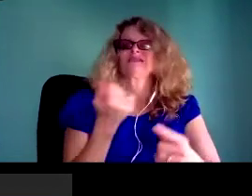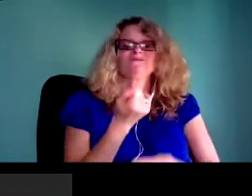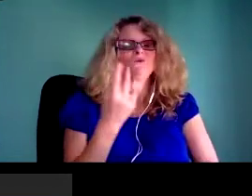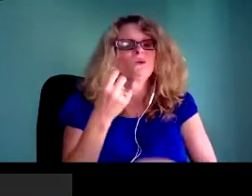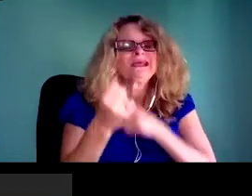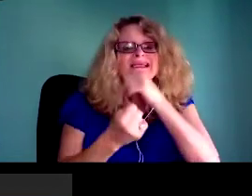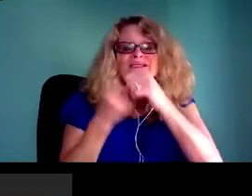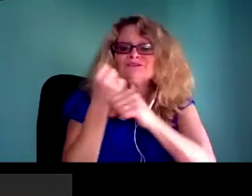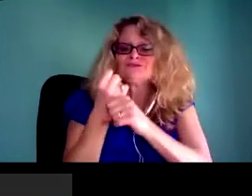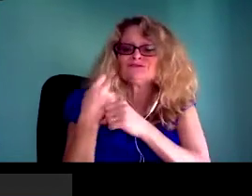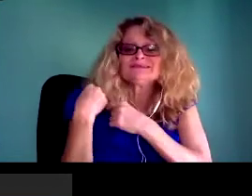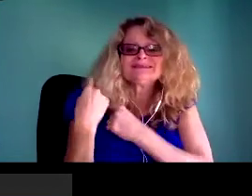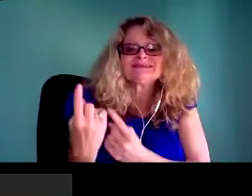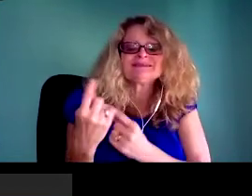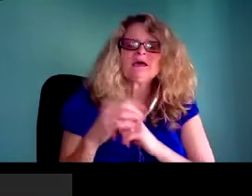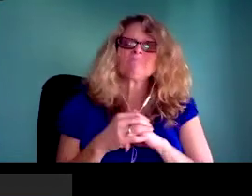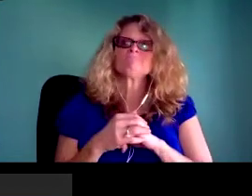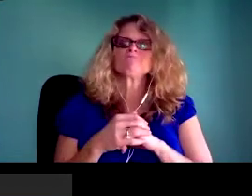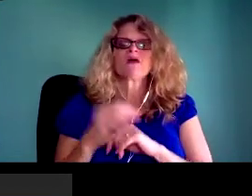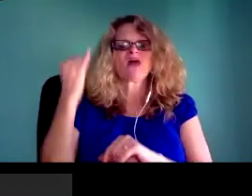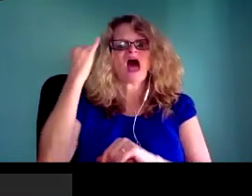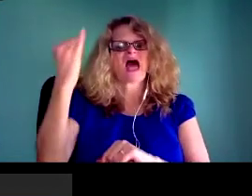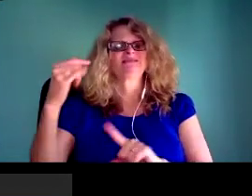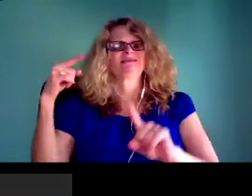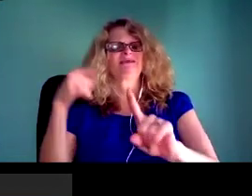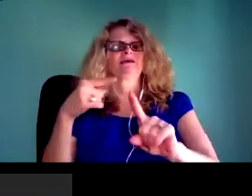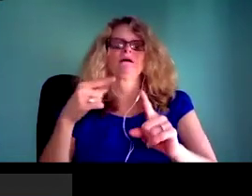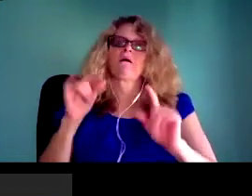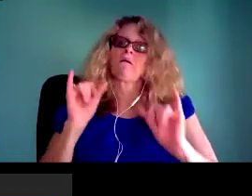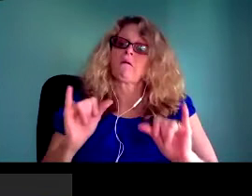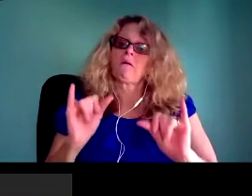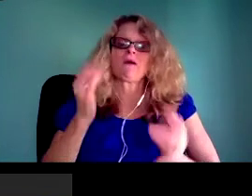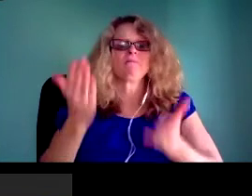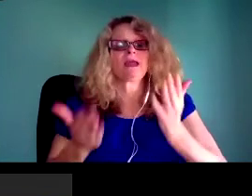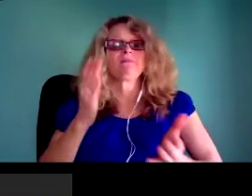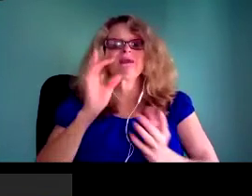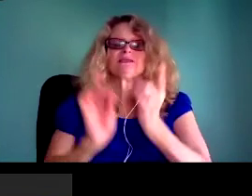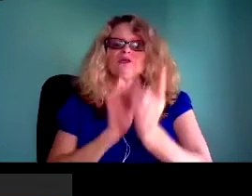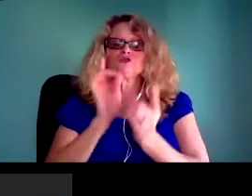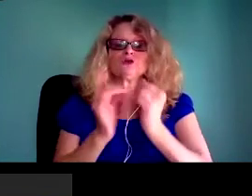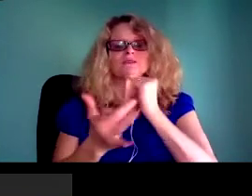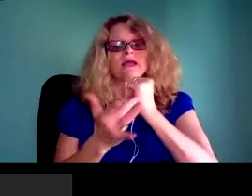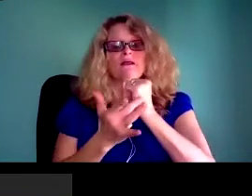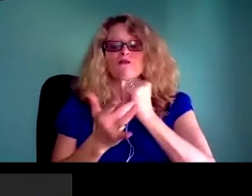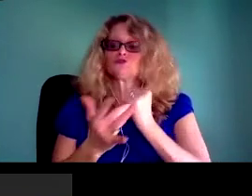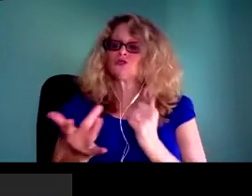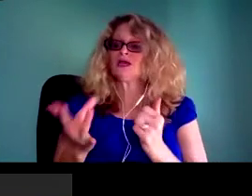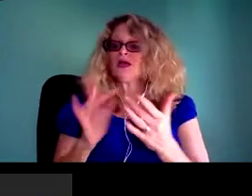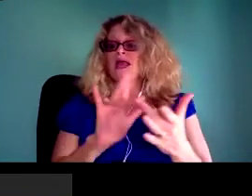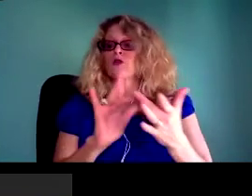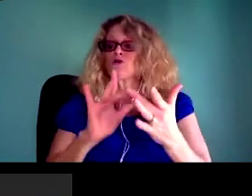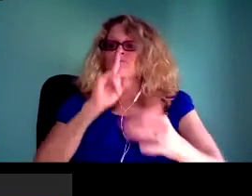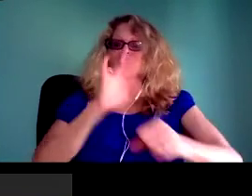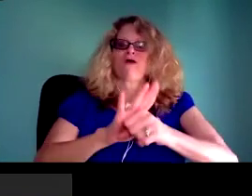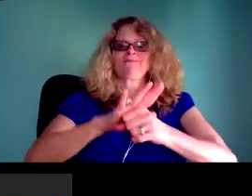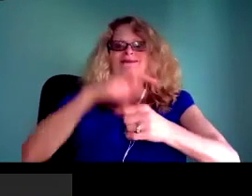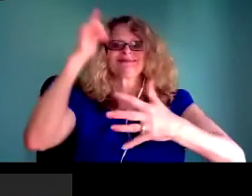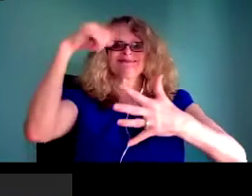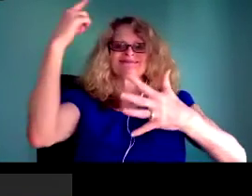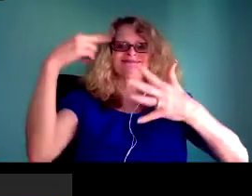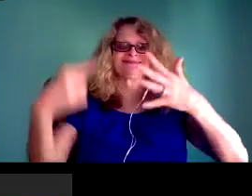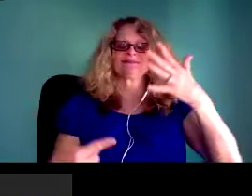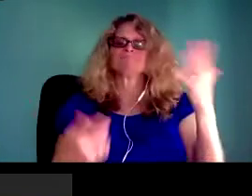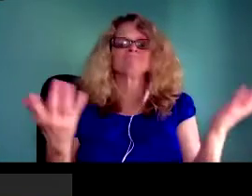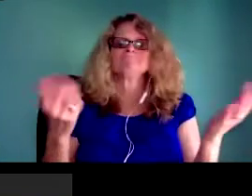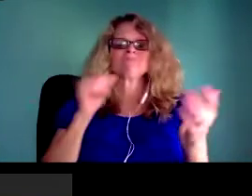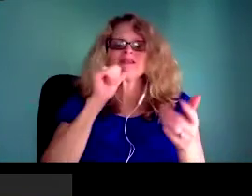And we're just now getting to the moment where we can have more visibility around these conversations